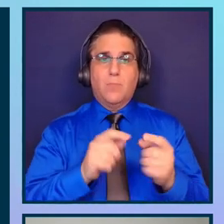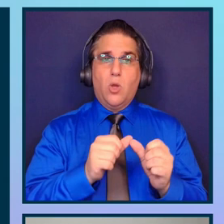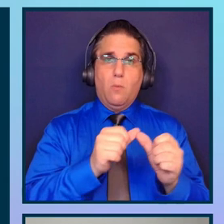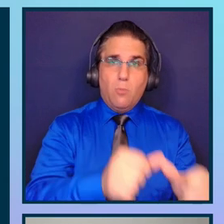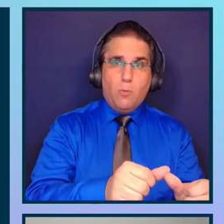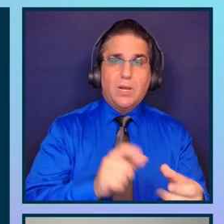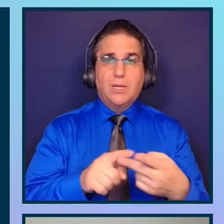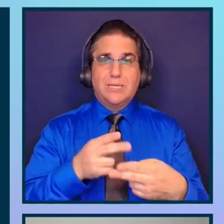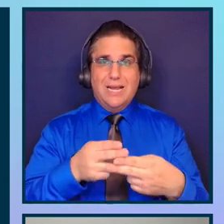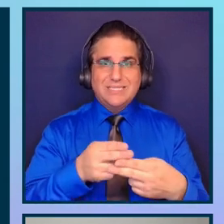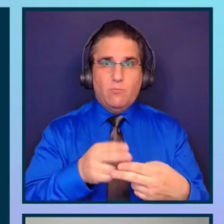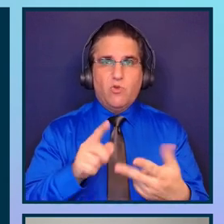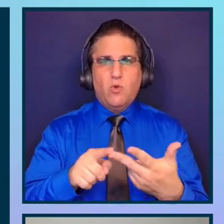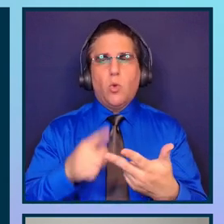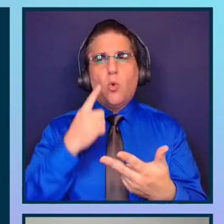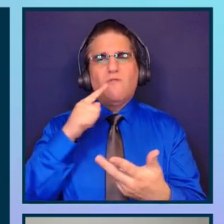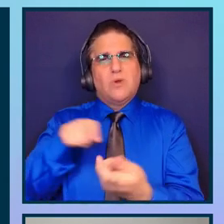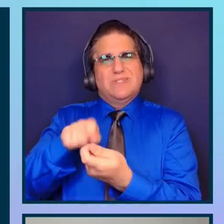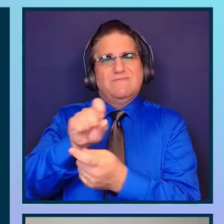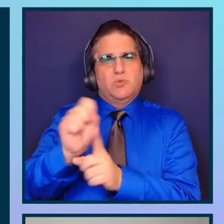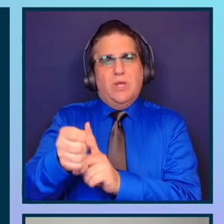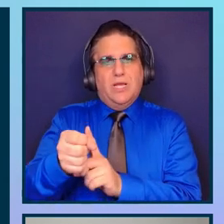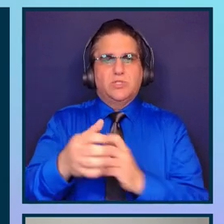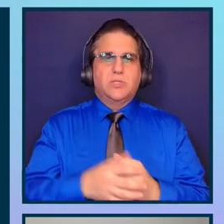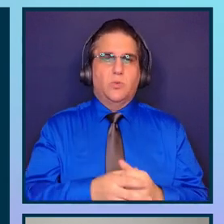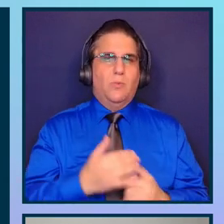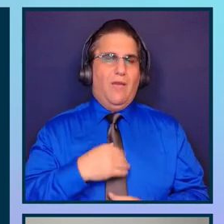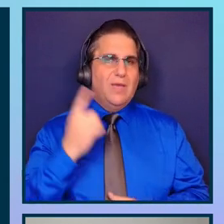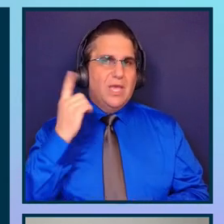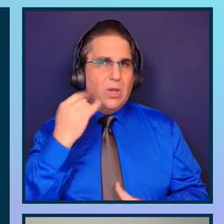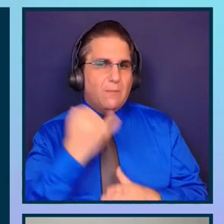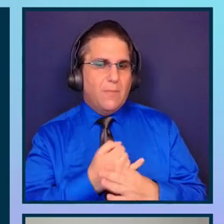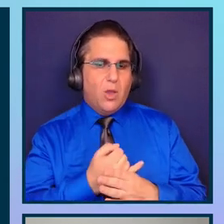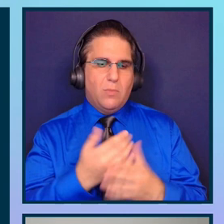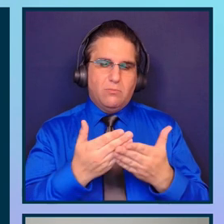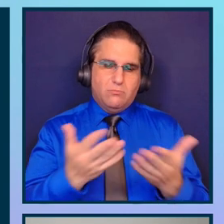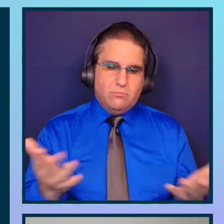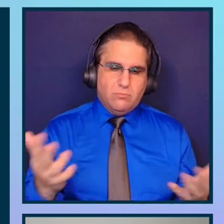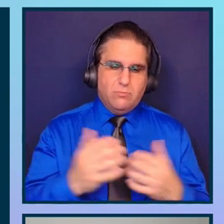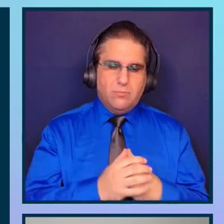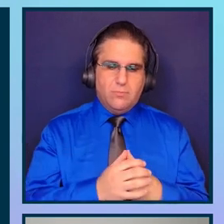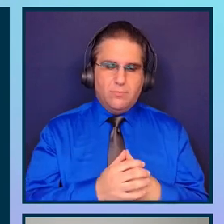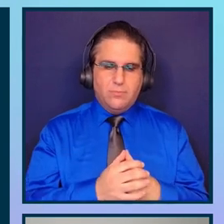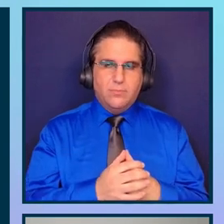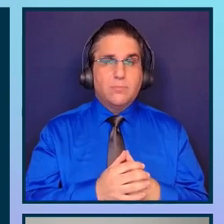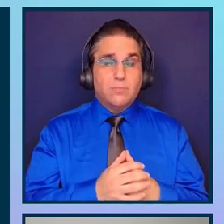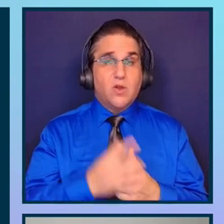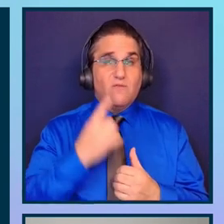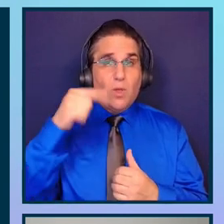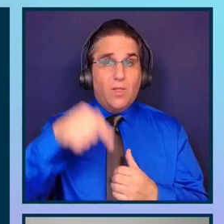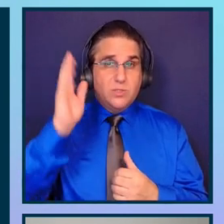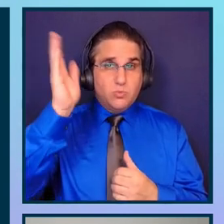or situational. For example touch or hearing impairments. But for the sake of this presentation